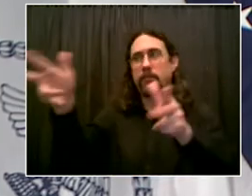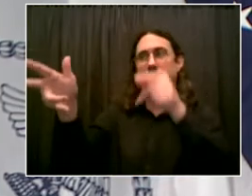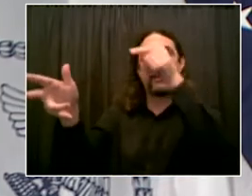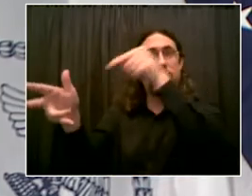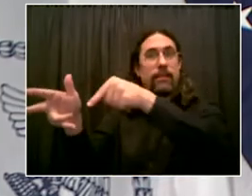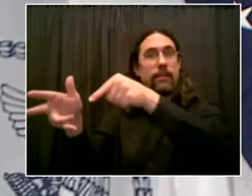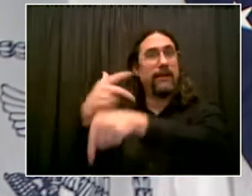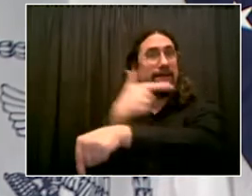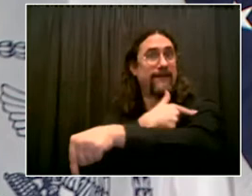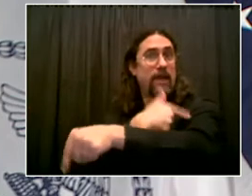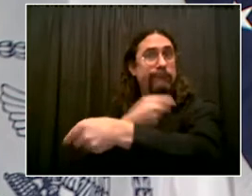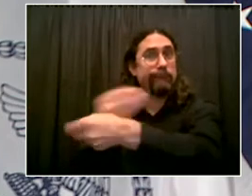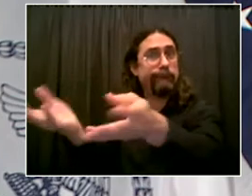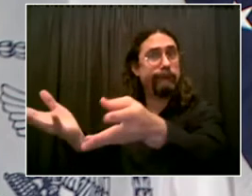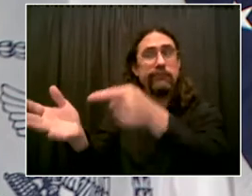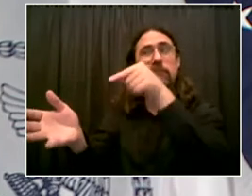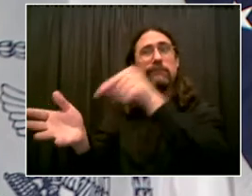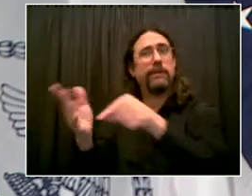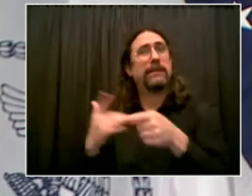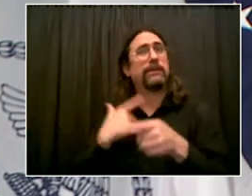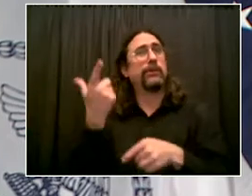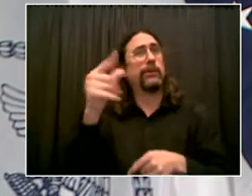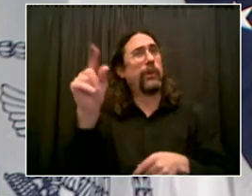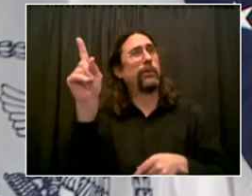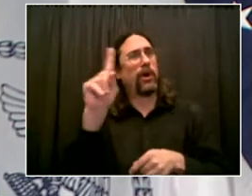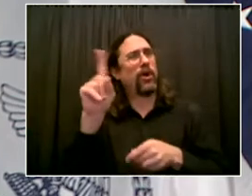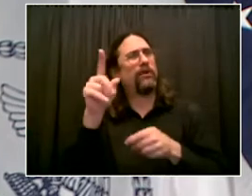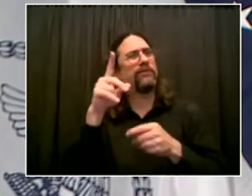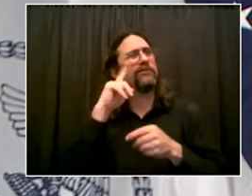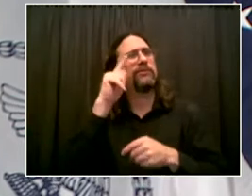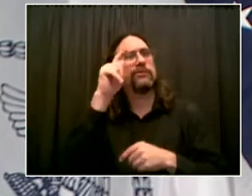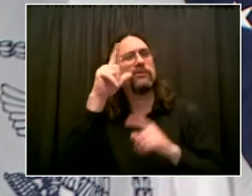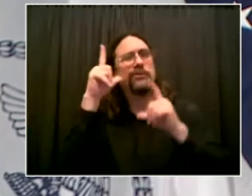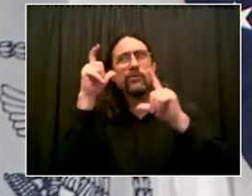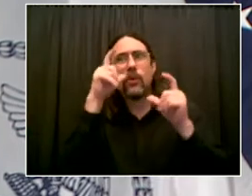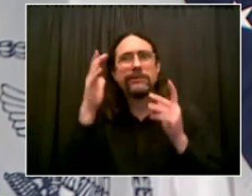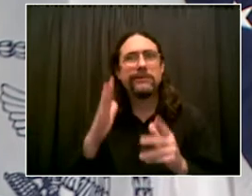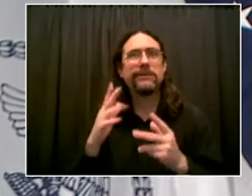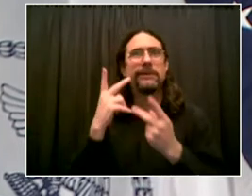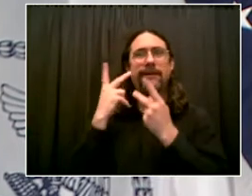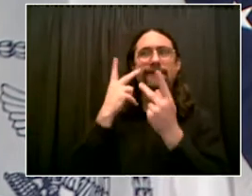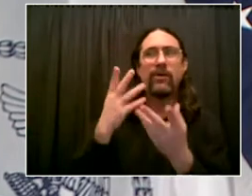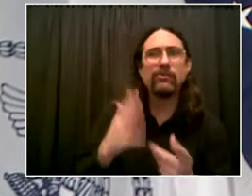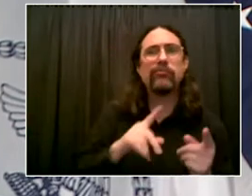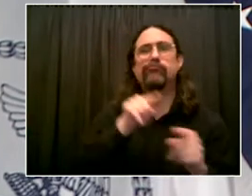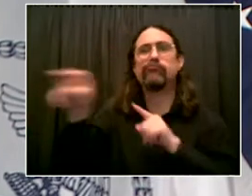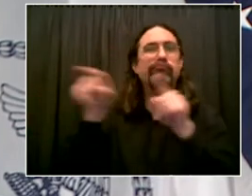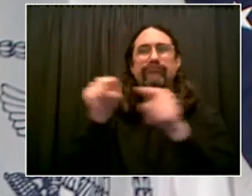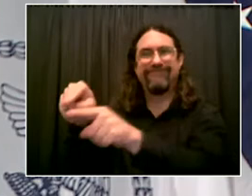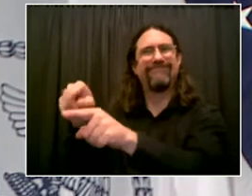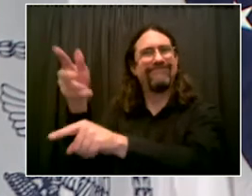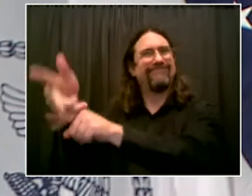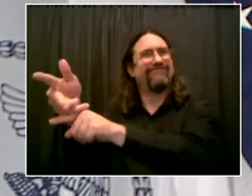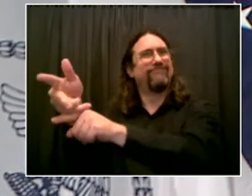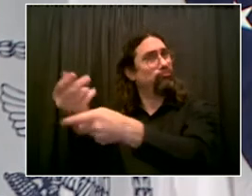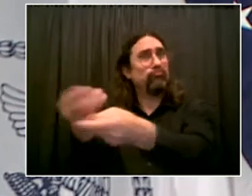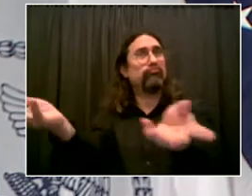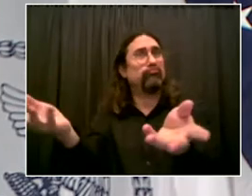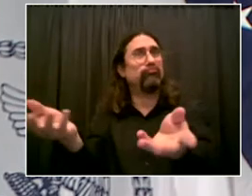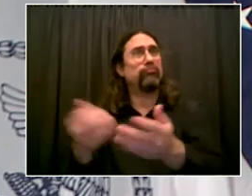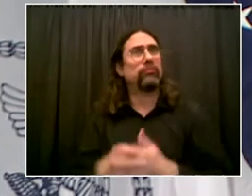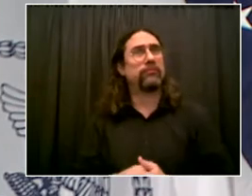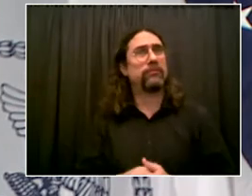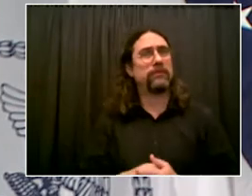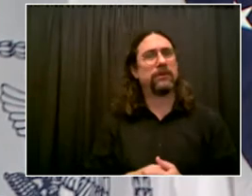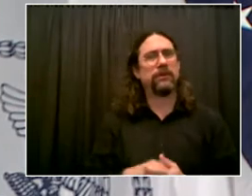much pain, so much difficulty. Um, I, think anything we can do, if anyone's visiting us, to